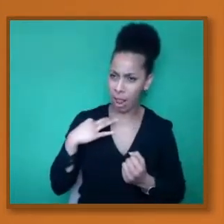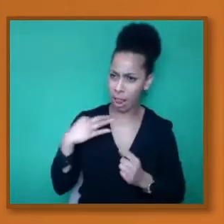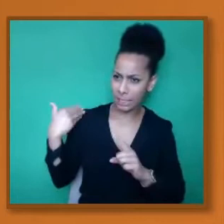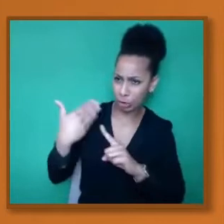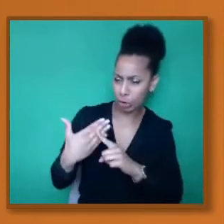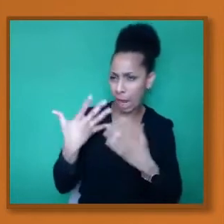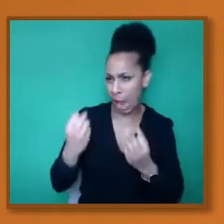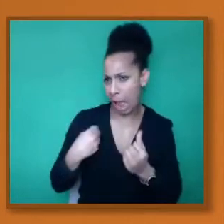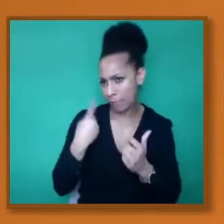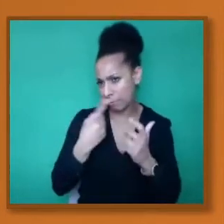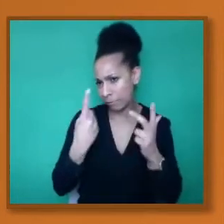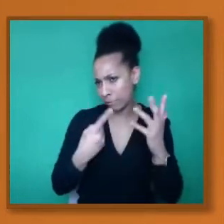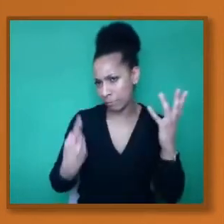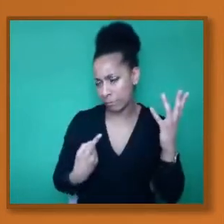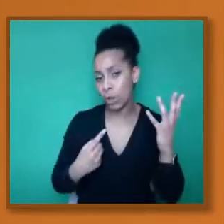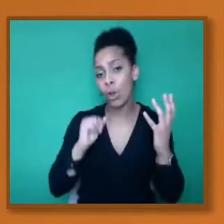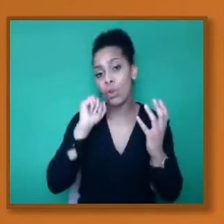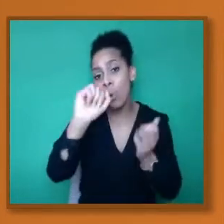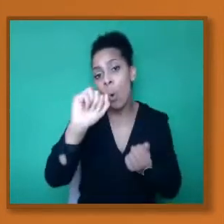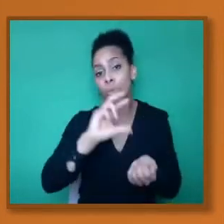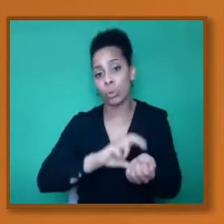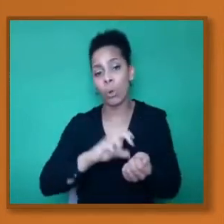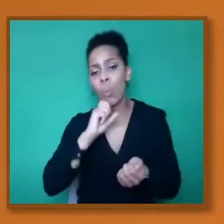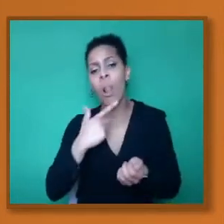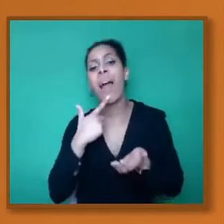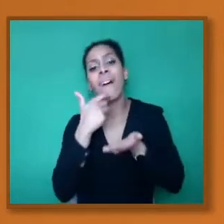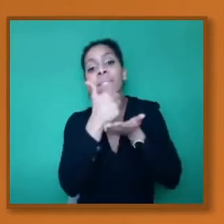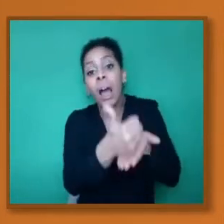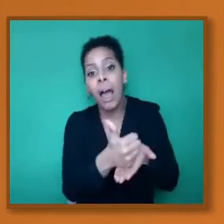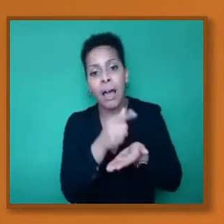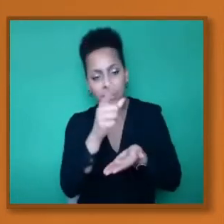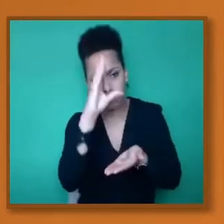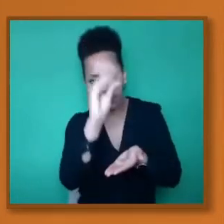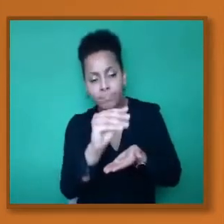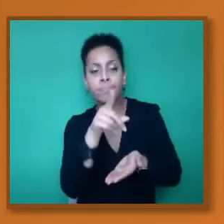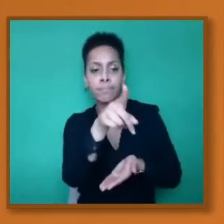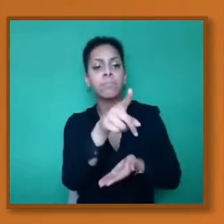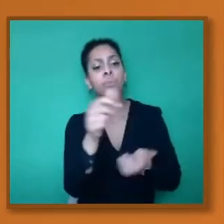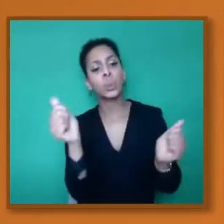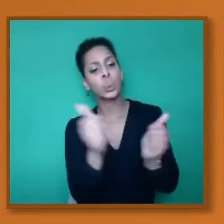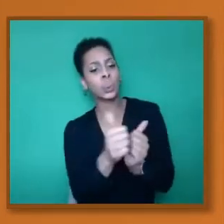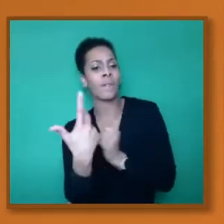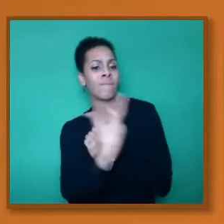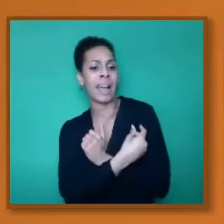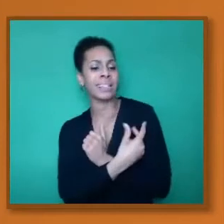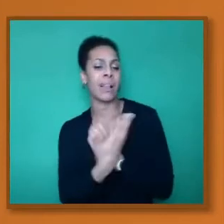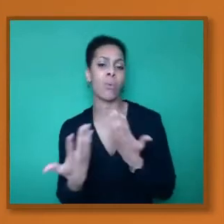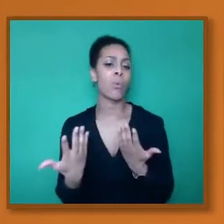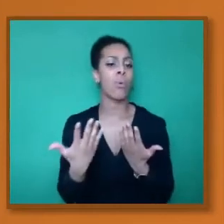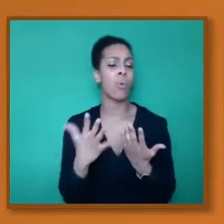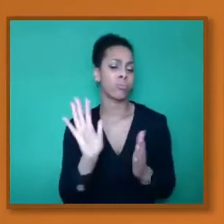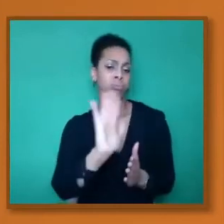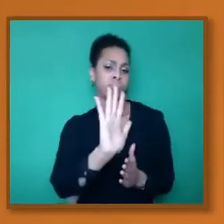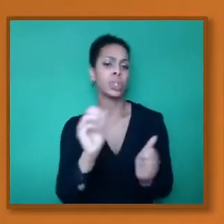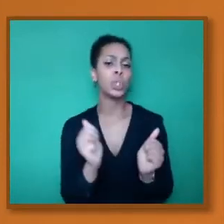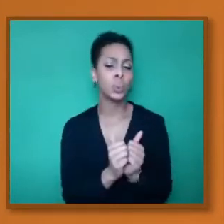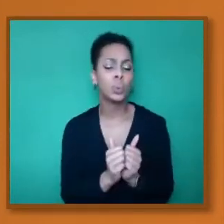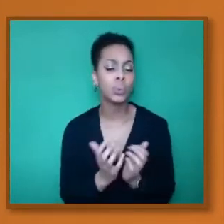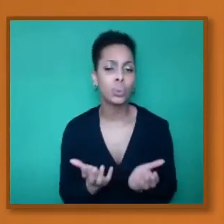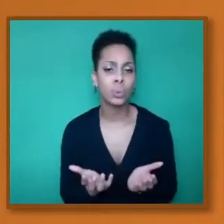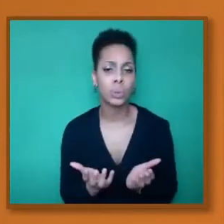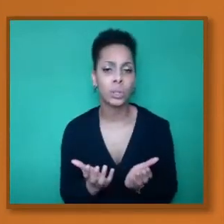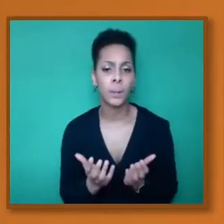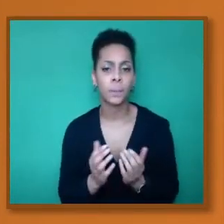whether or not to take the vaccine. So that's really important, because they currently do that at the moment. Now, with regards